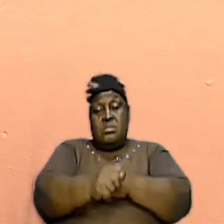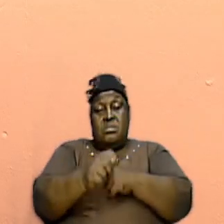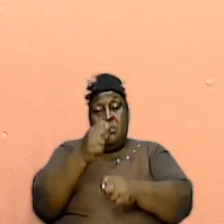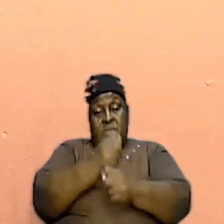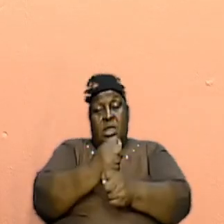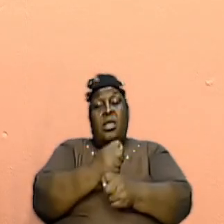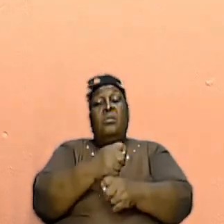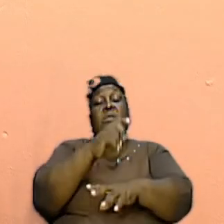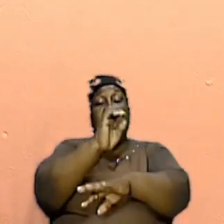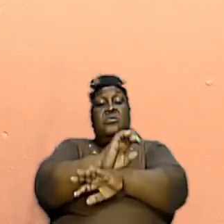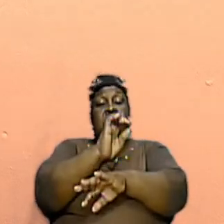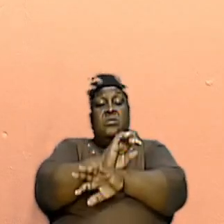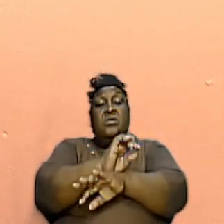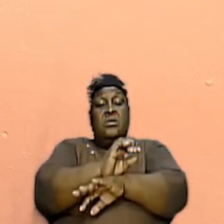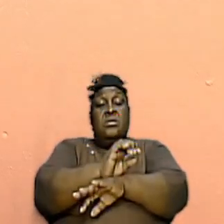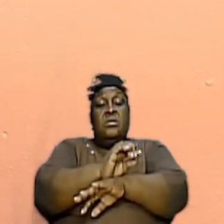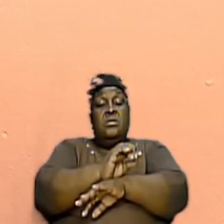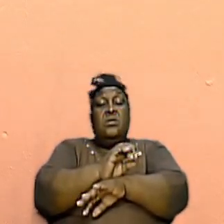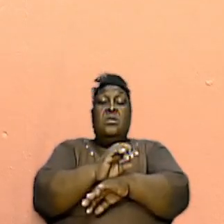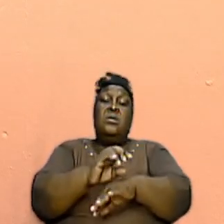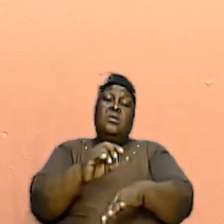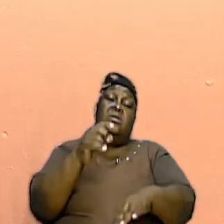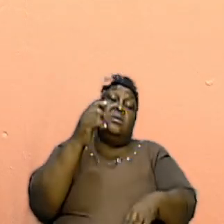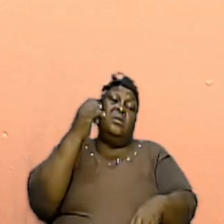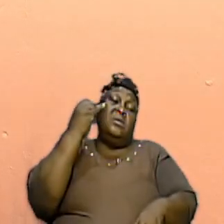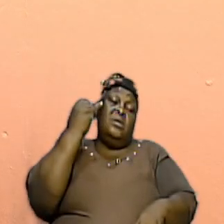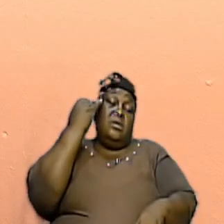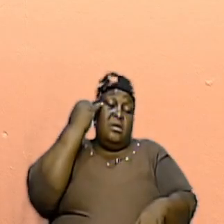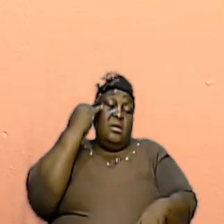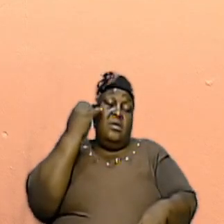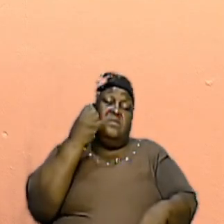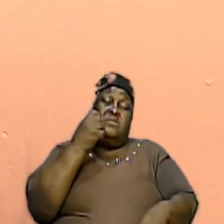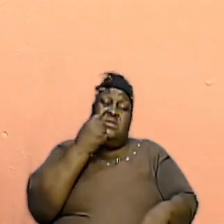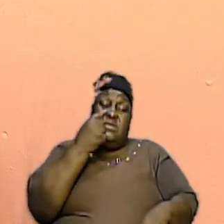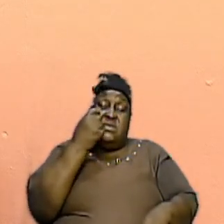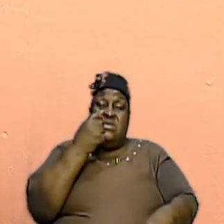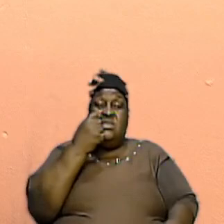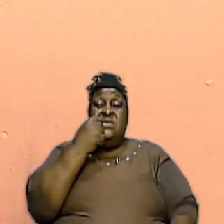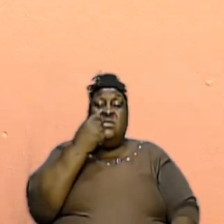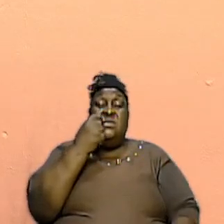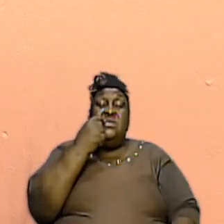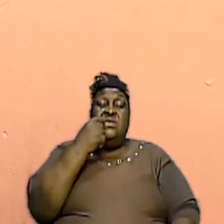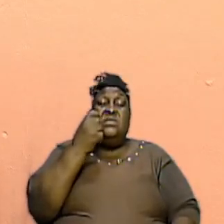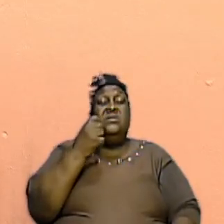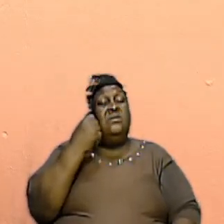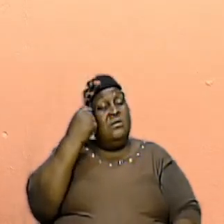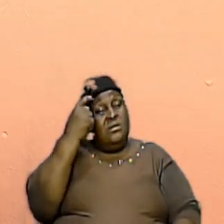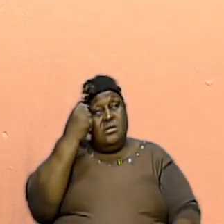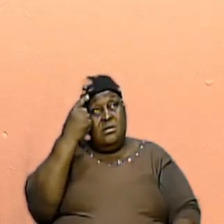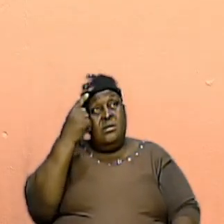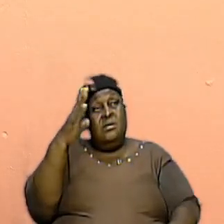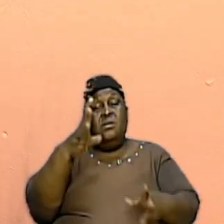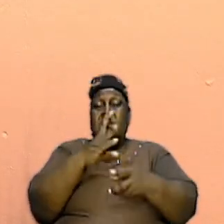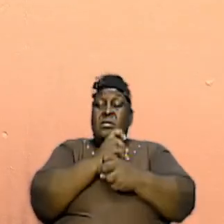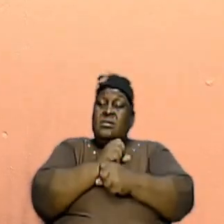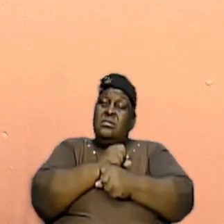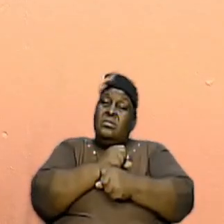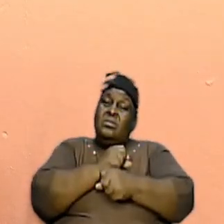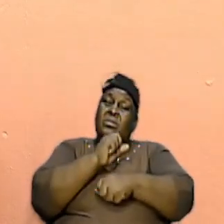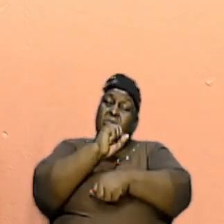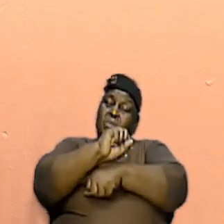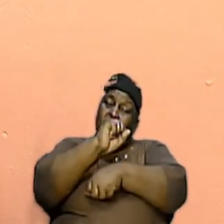are to be serious, and if we are to understand how serious they took their